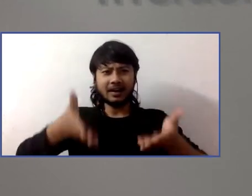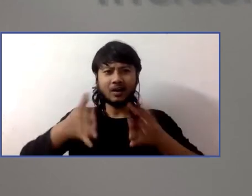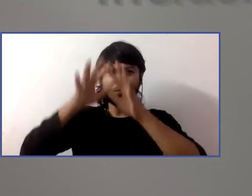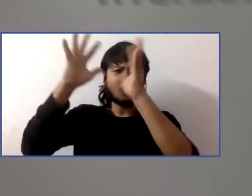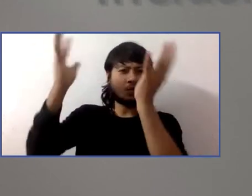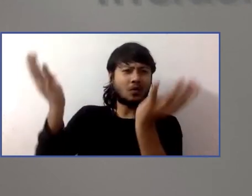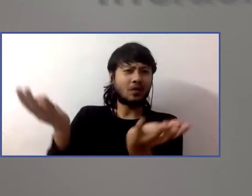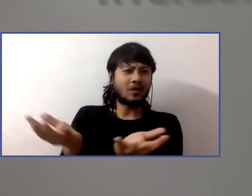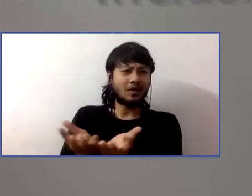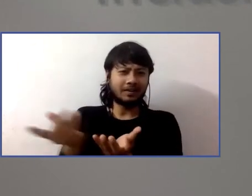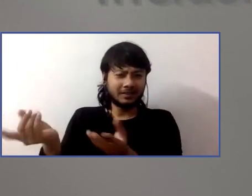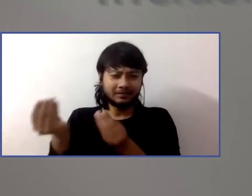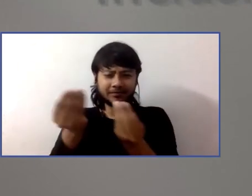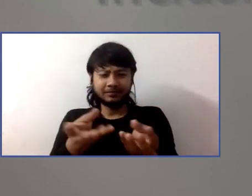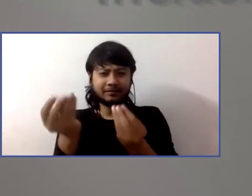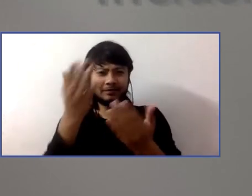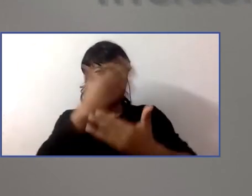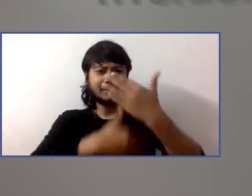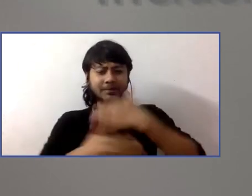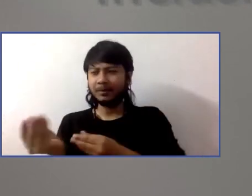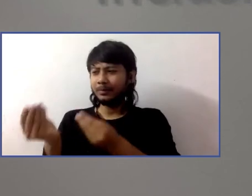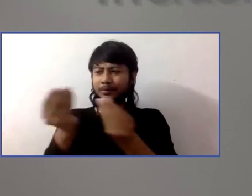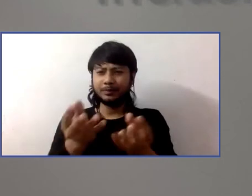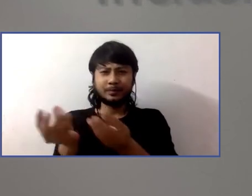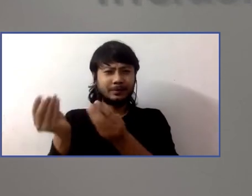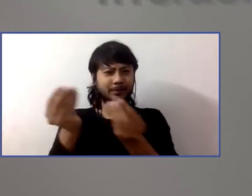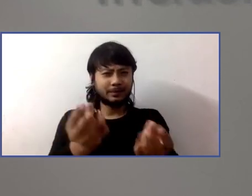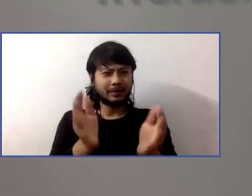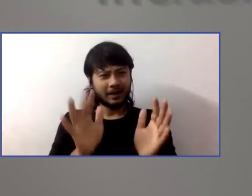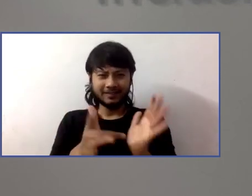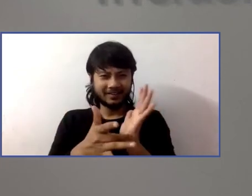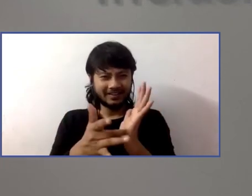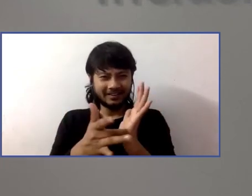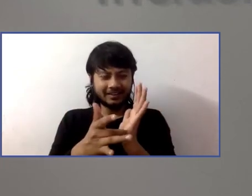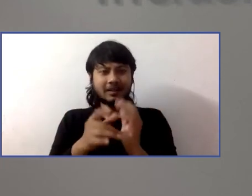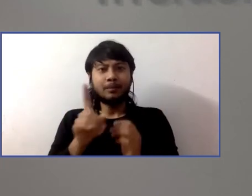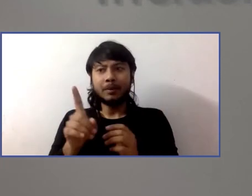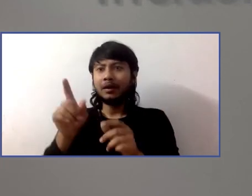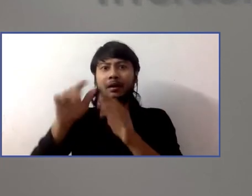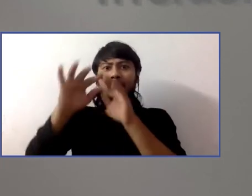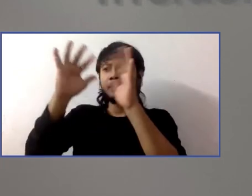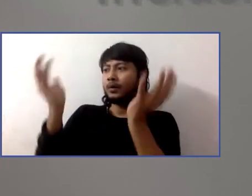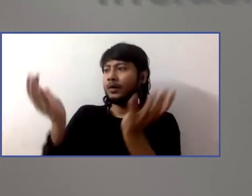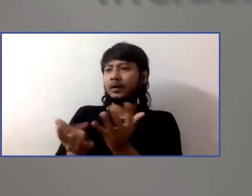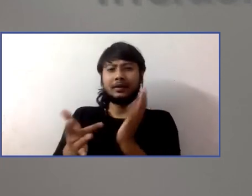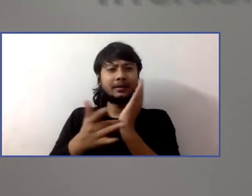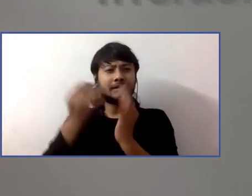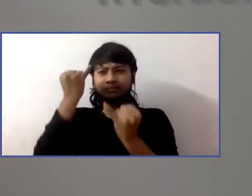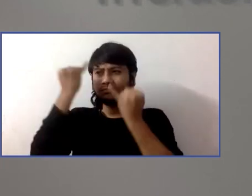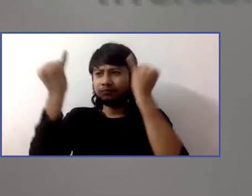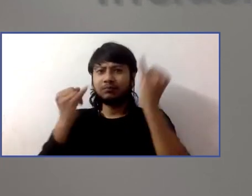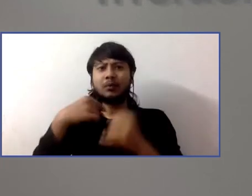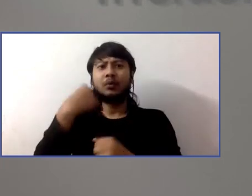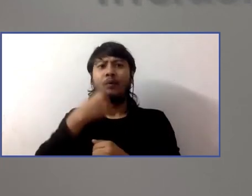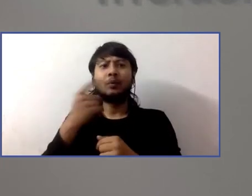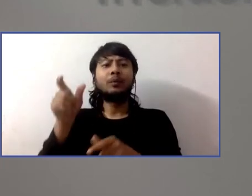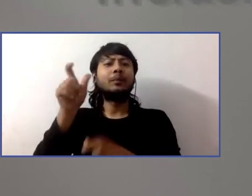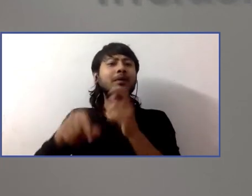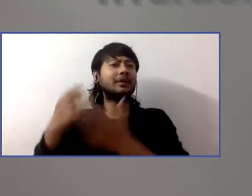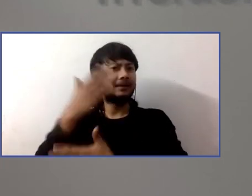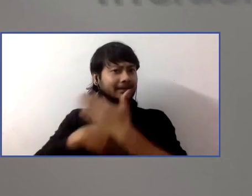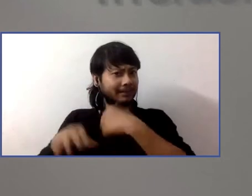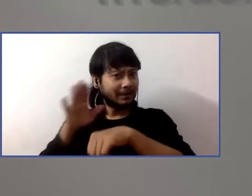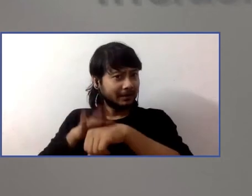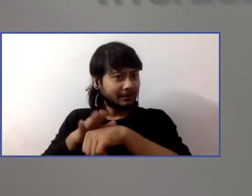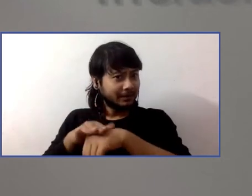disabilities are innovations that people without disabilities use all the time, whether it be an elevator or,